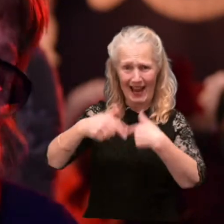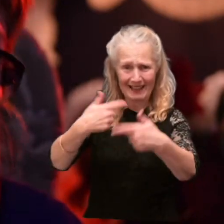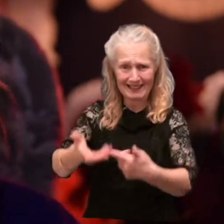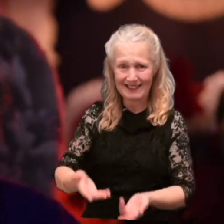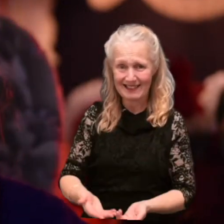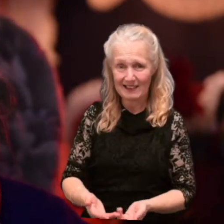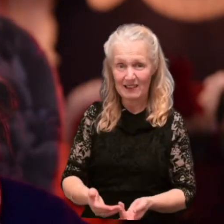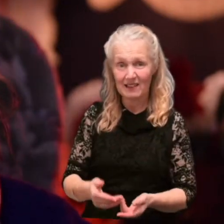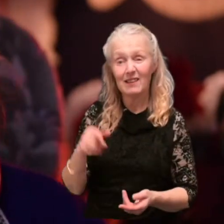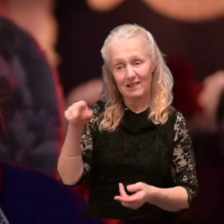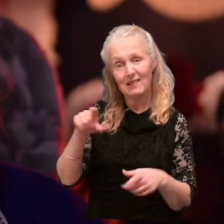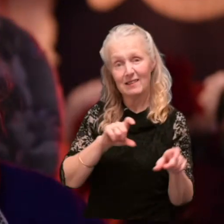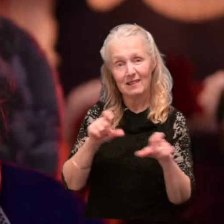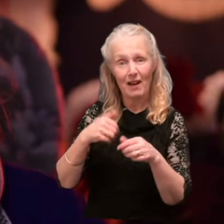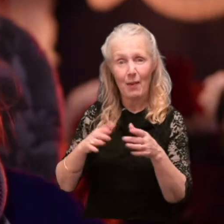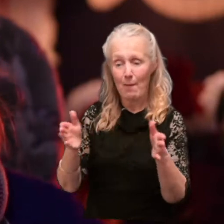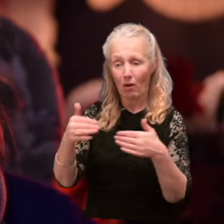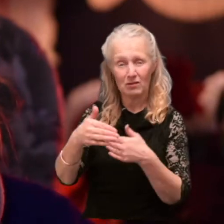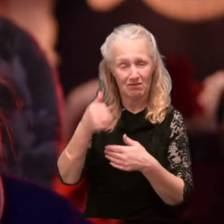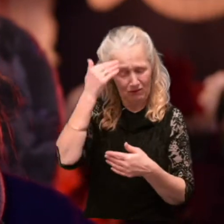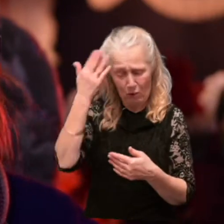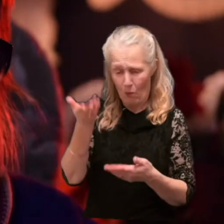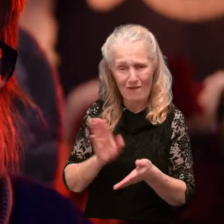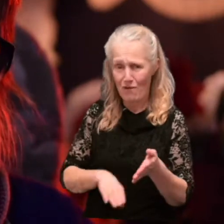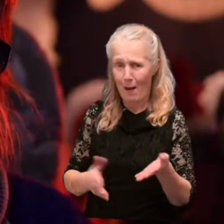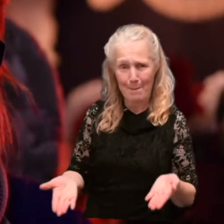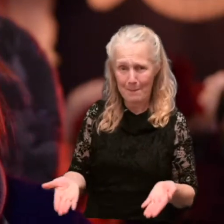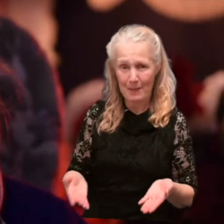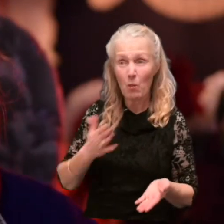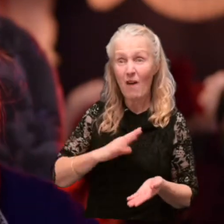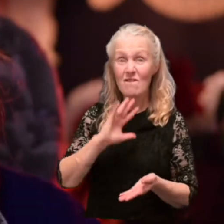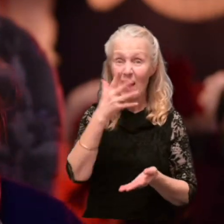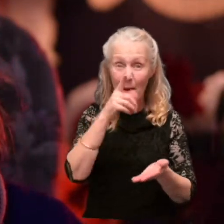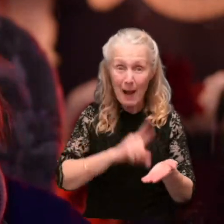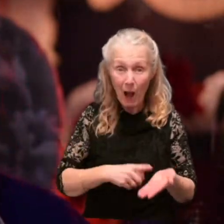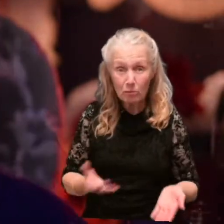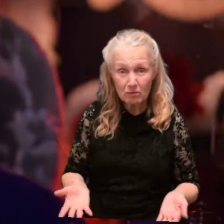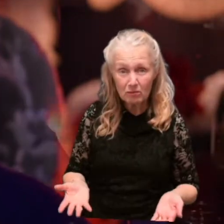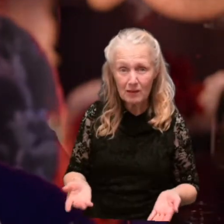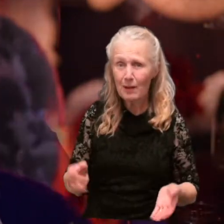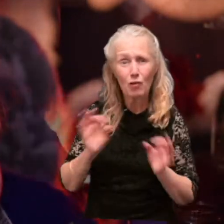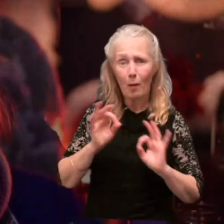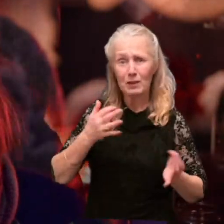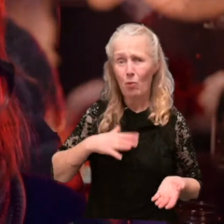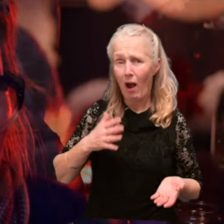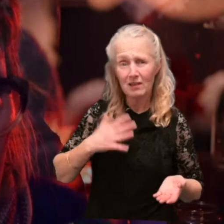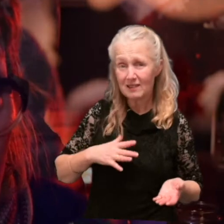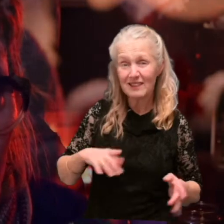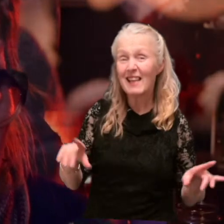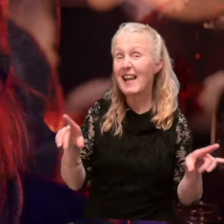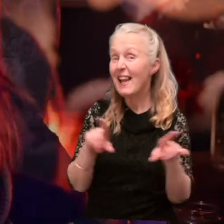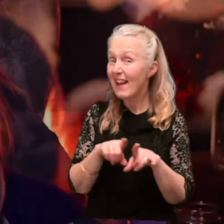Still in the box. No idea where he got it from. He wanted a fiver. Well, nobody wanted it. Even